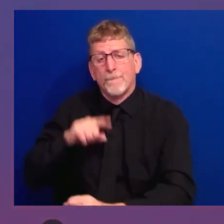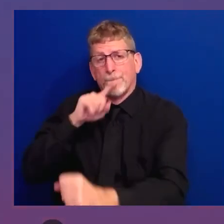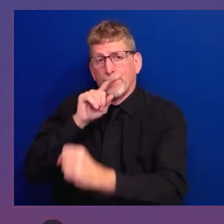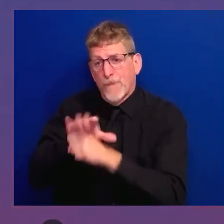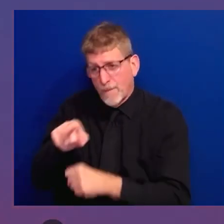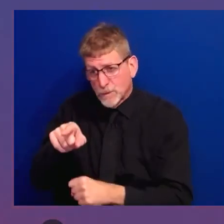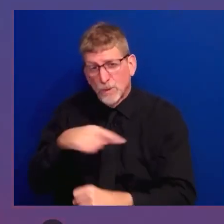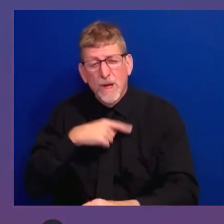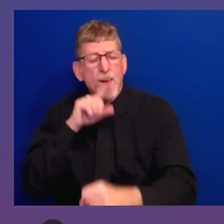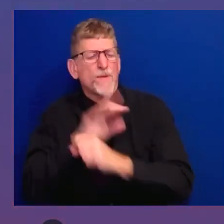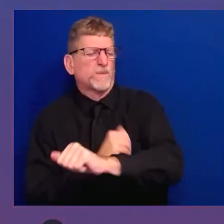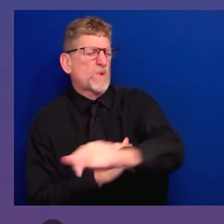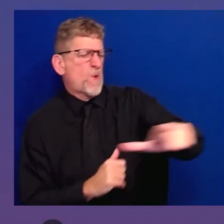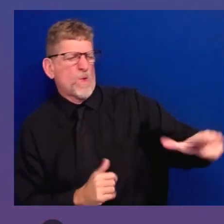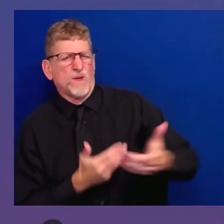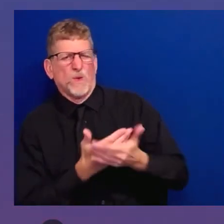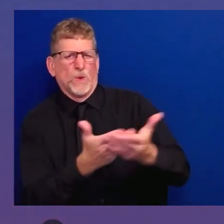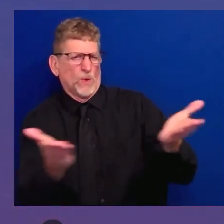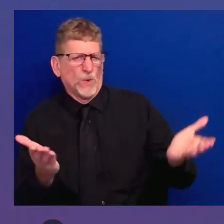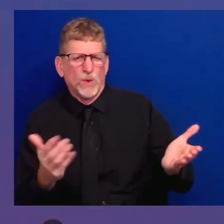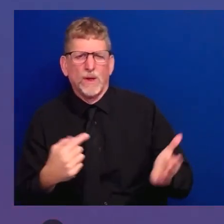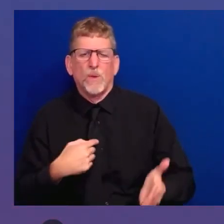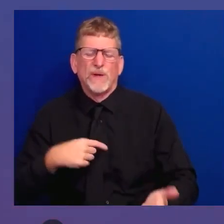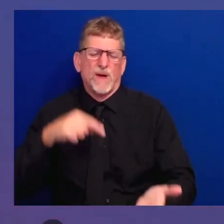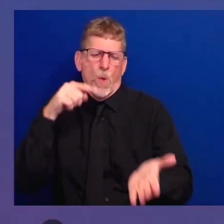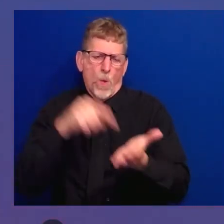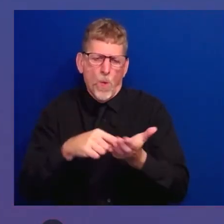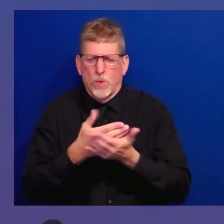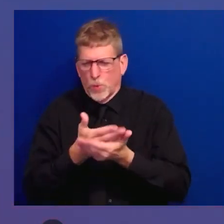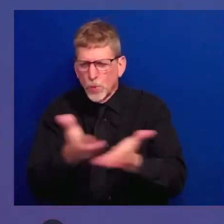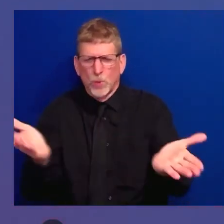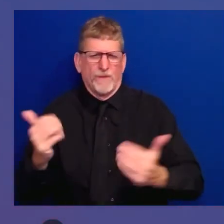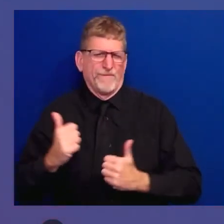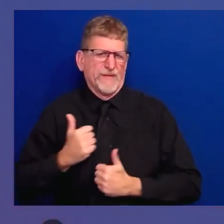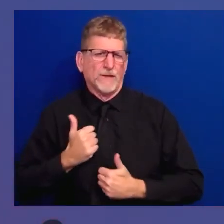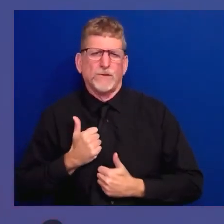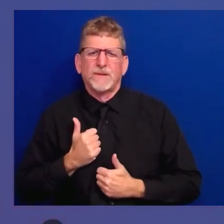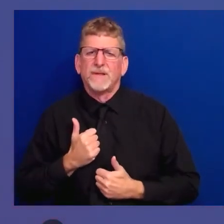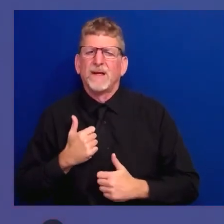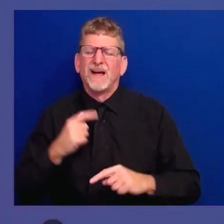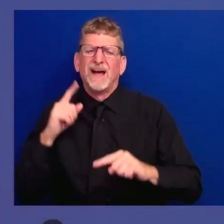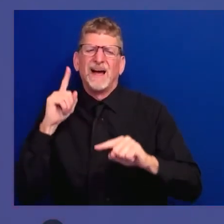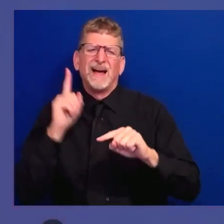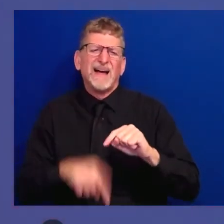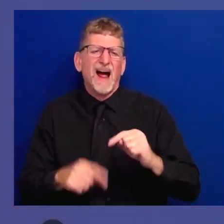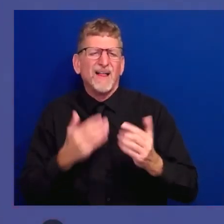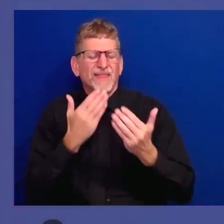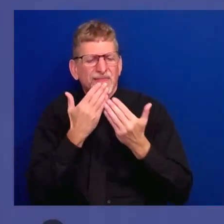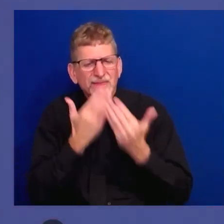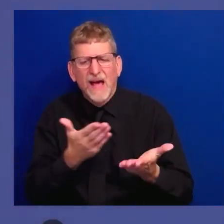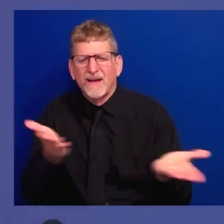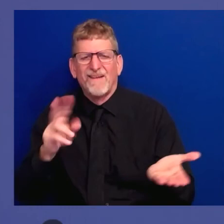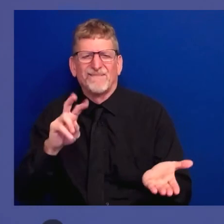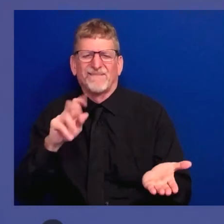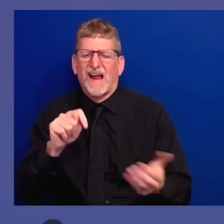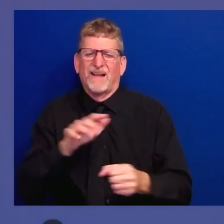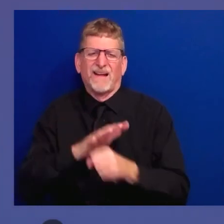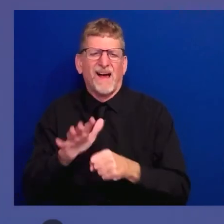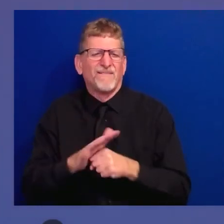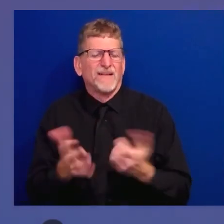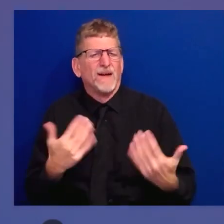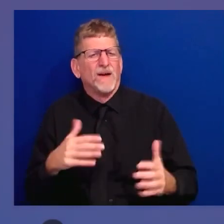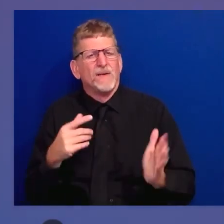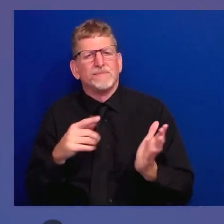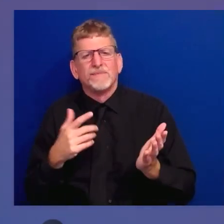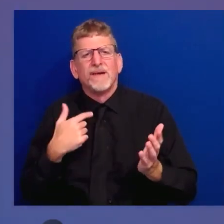about the veterans community. And there's a famous expression by a famous English poet who said, they also